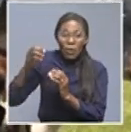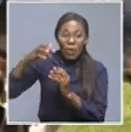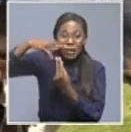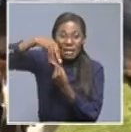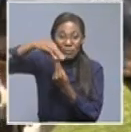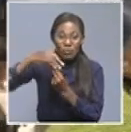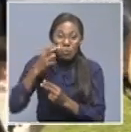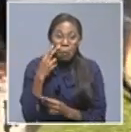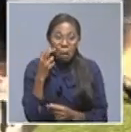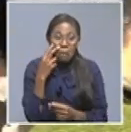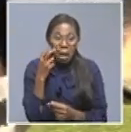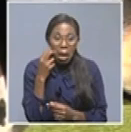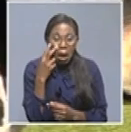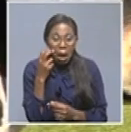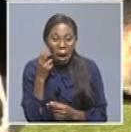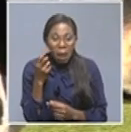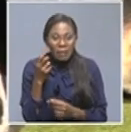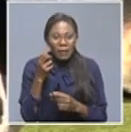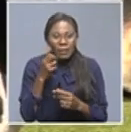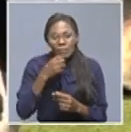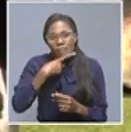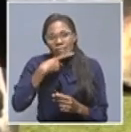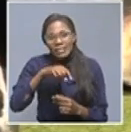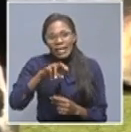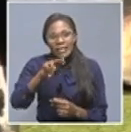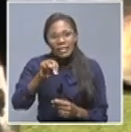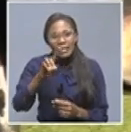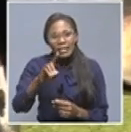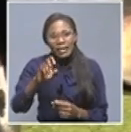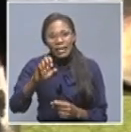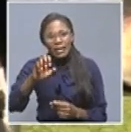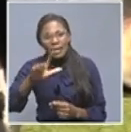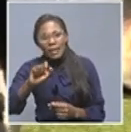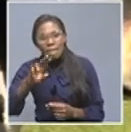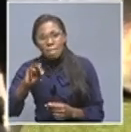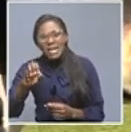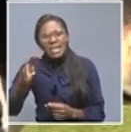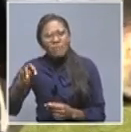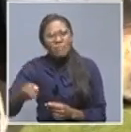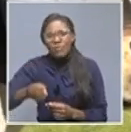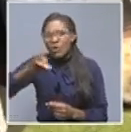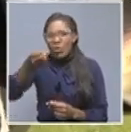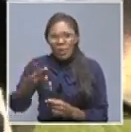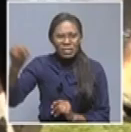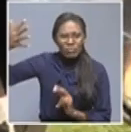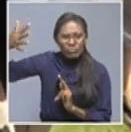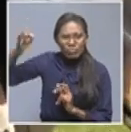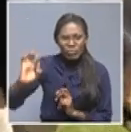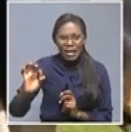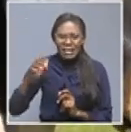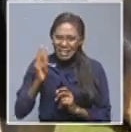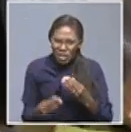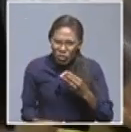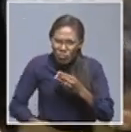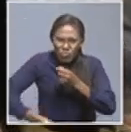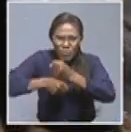authority there is Tate Kulundilima Niipumbu gave his remarks and and gave a positive contribution